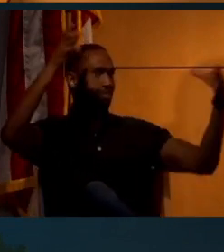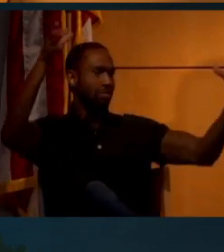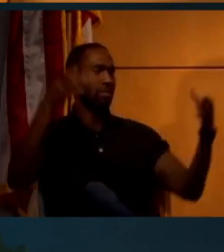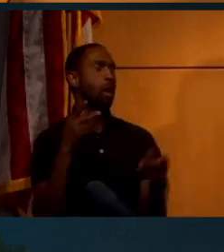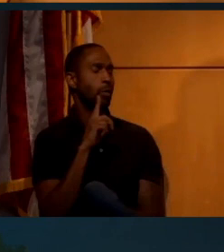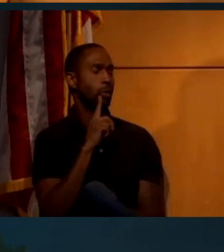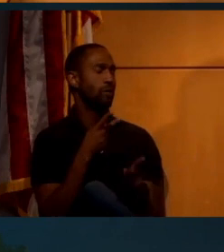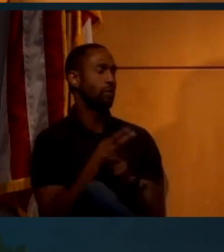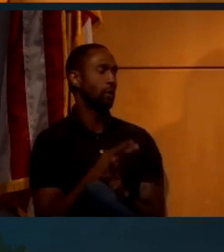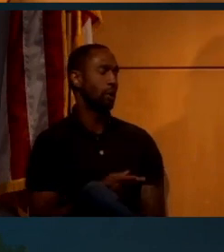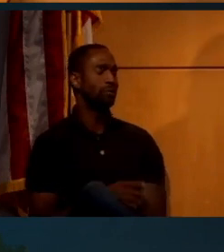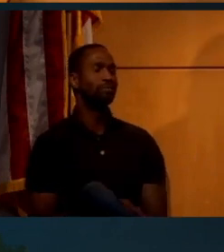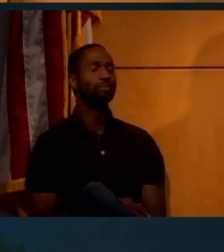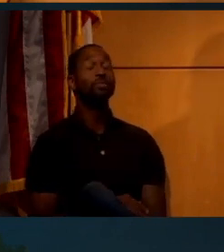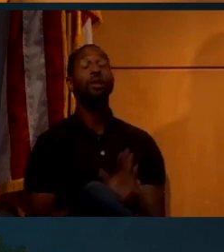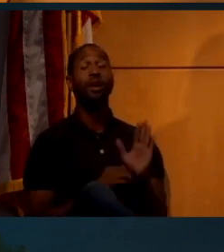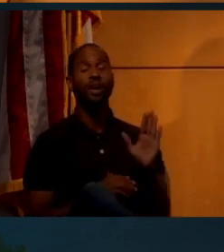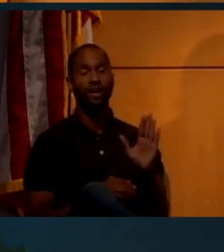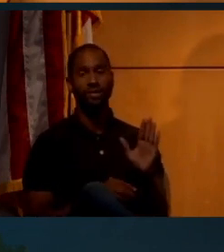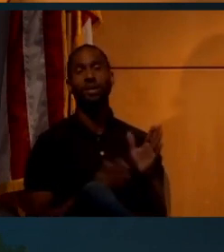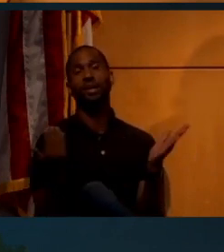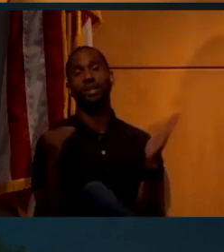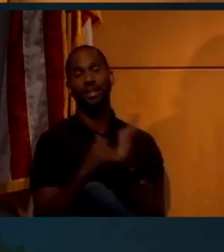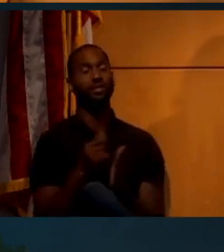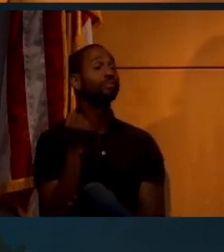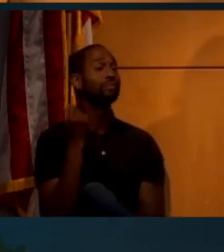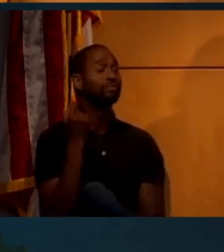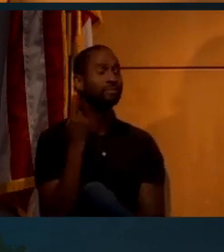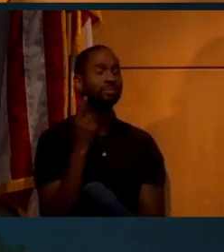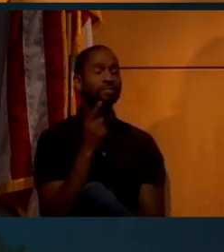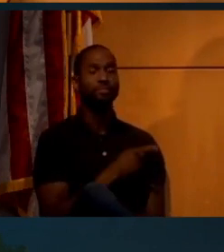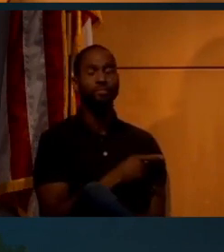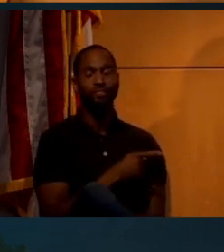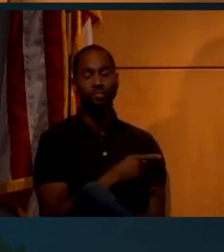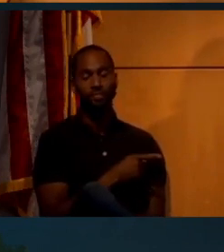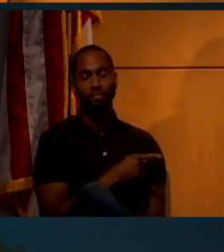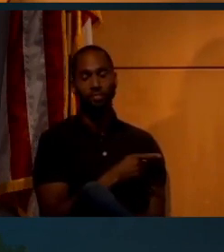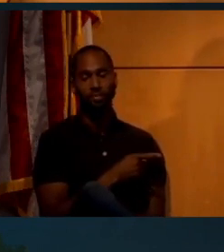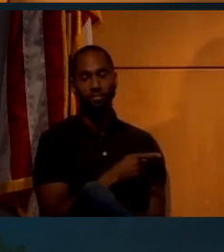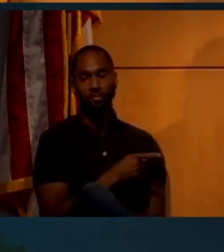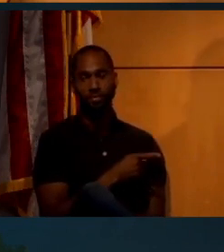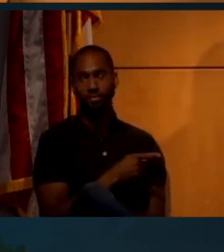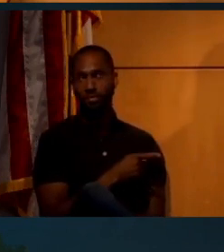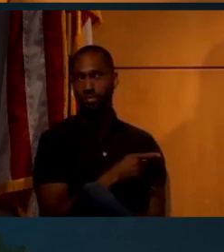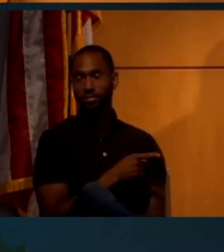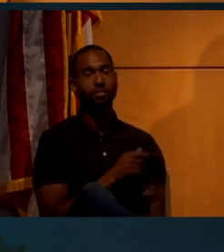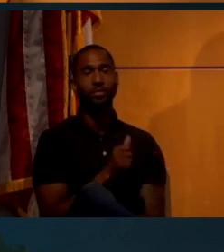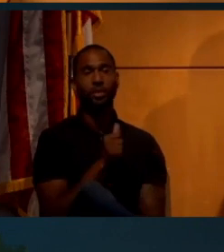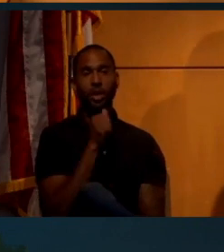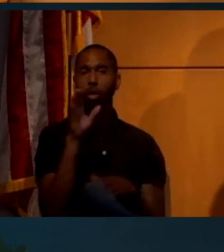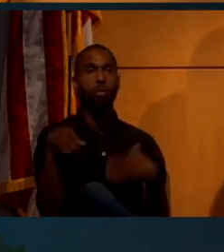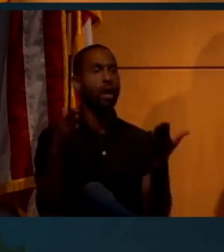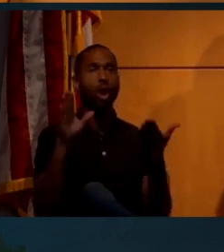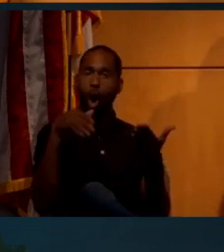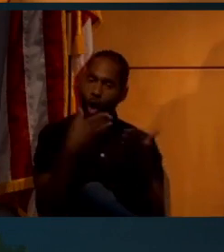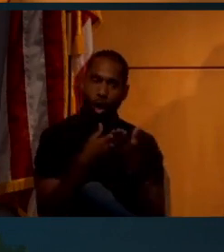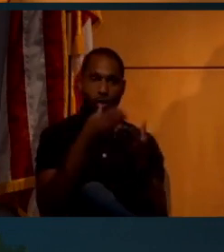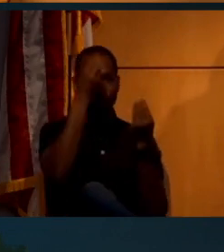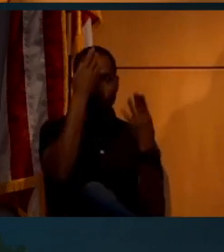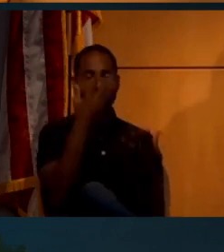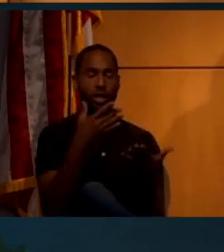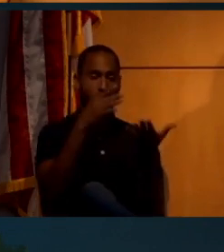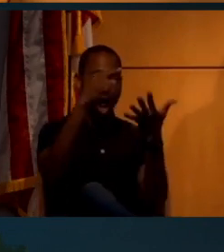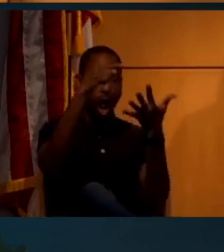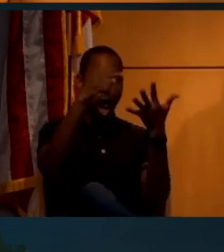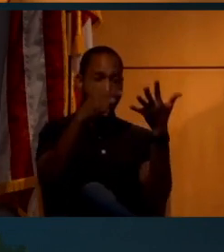All right. Let's go to the next class. And again, they don't give you all the information you need to